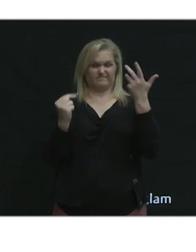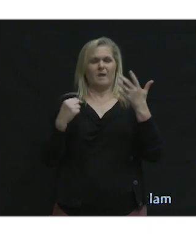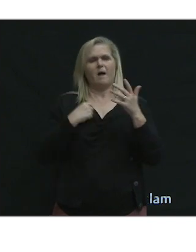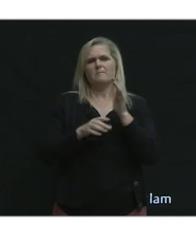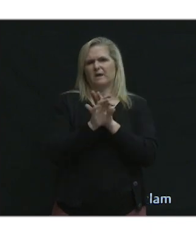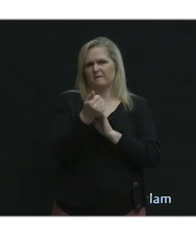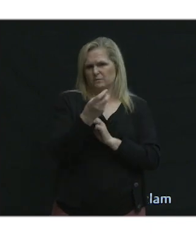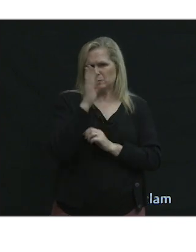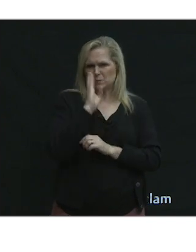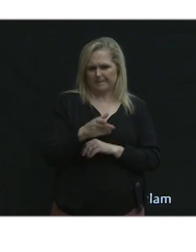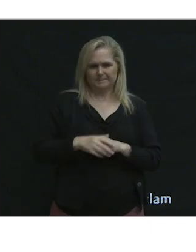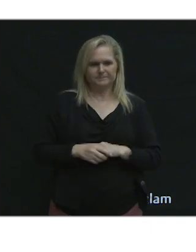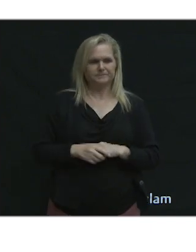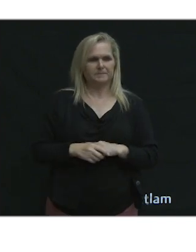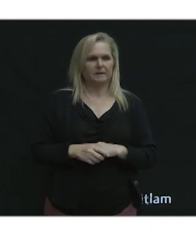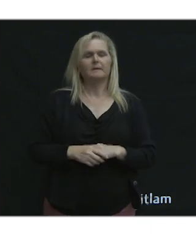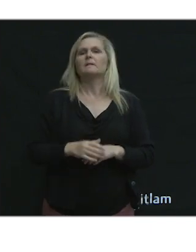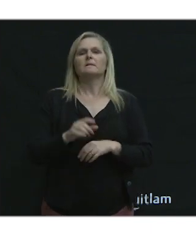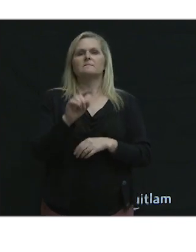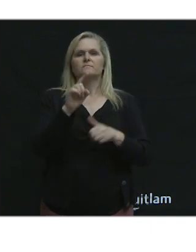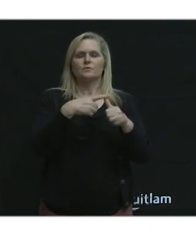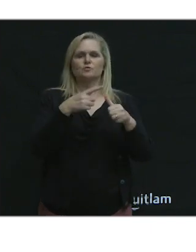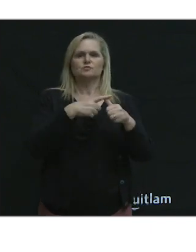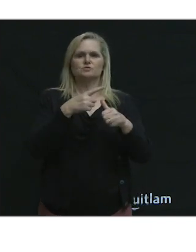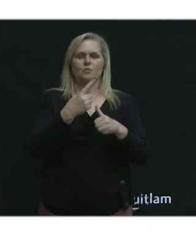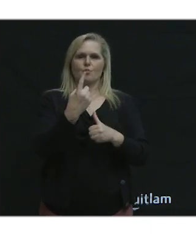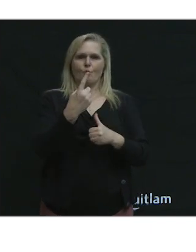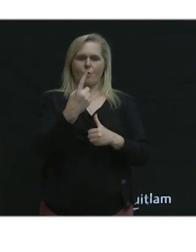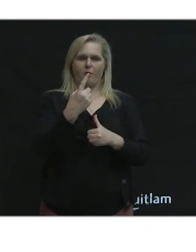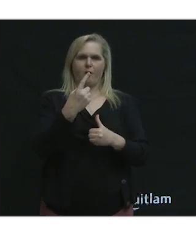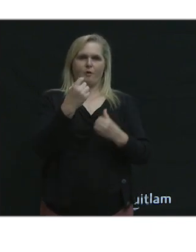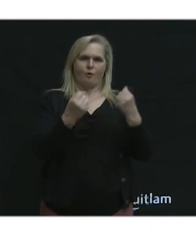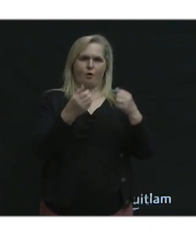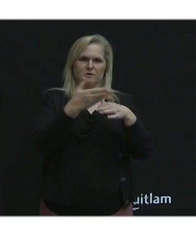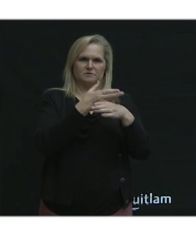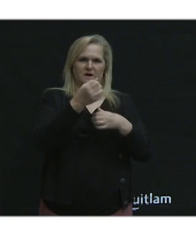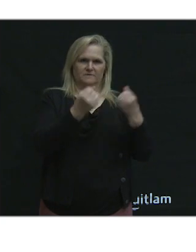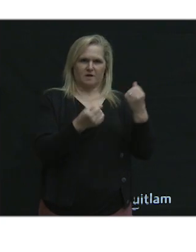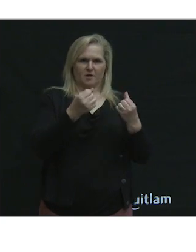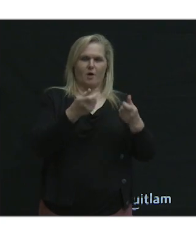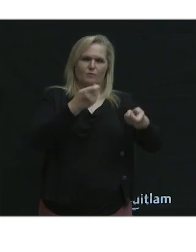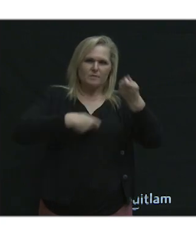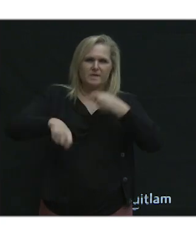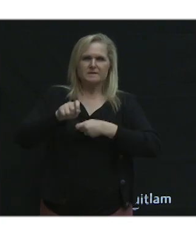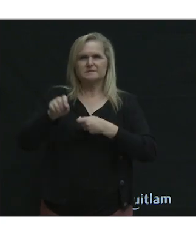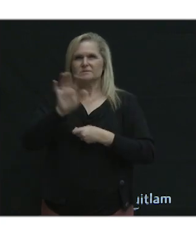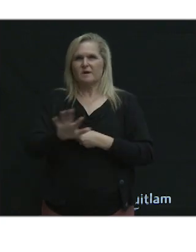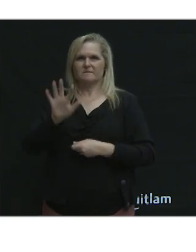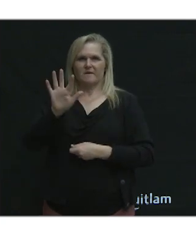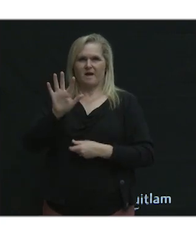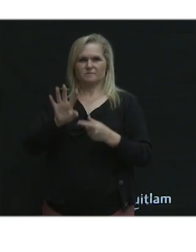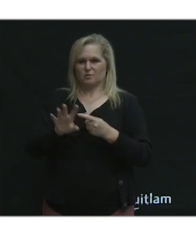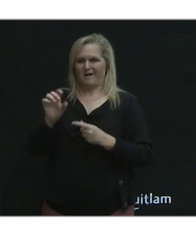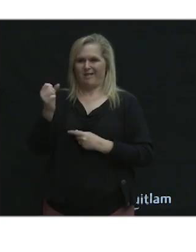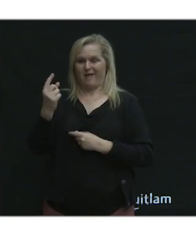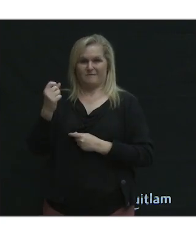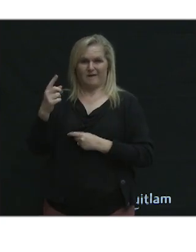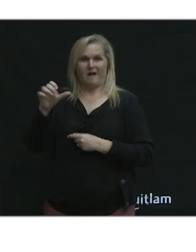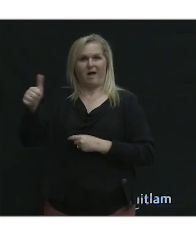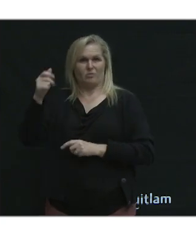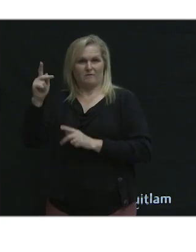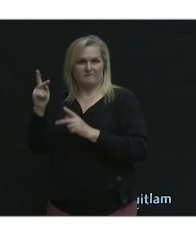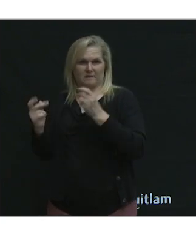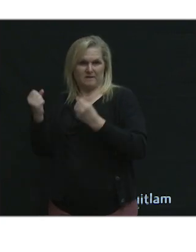out a few. The first one is one car share vehicle replacement. There between 5 to 11 vehicles. There have been numerous